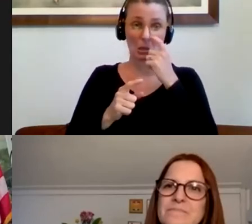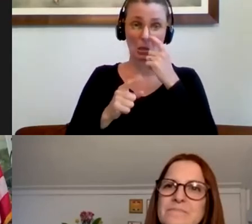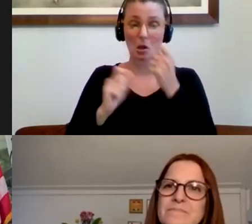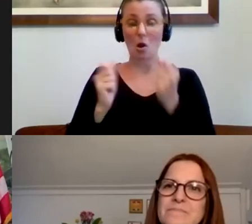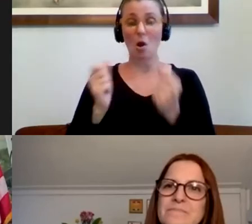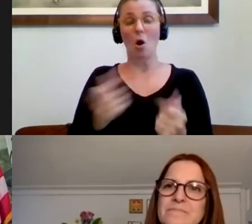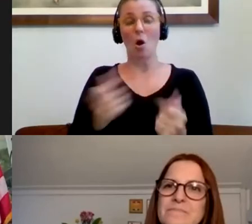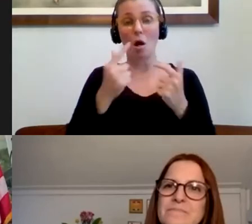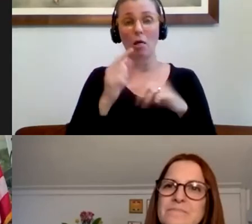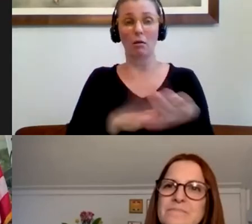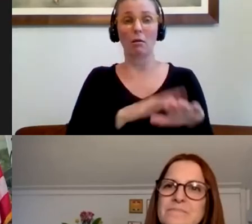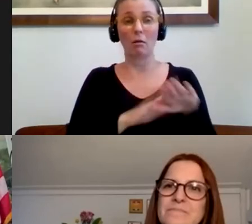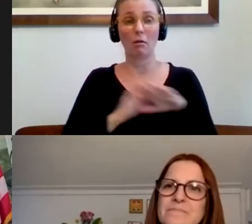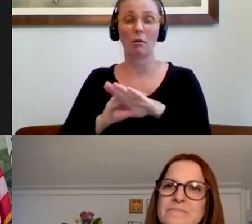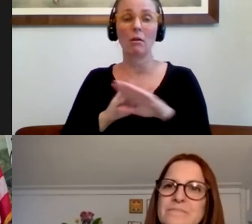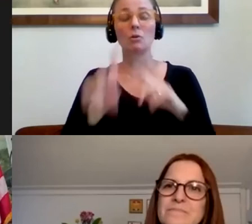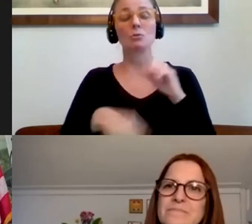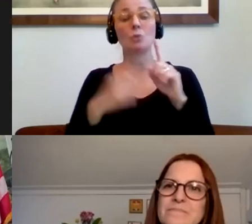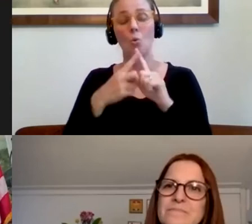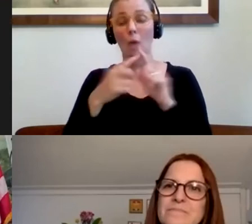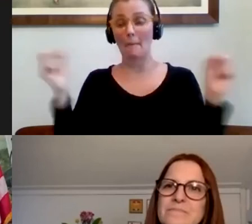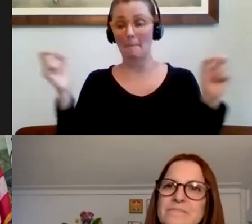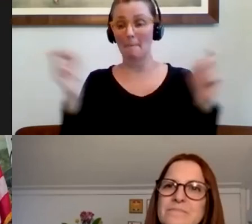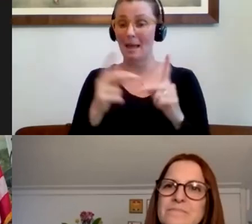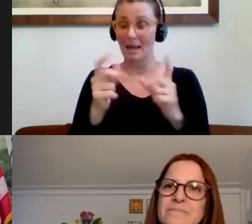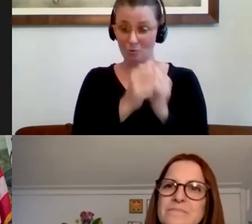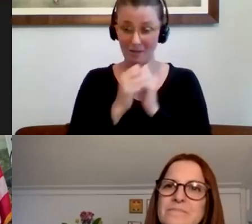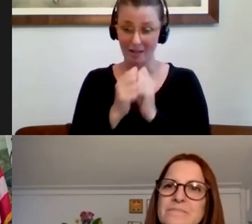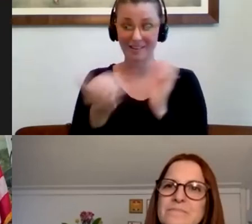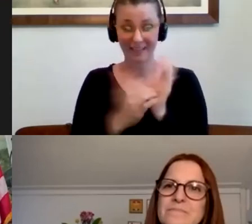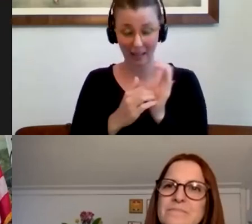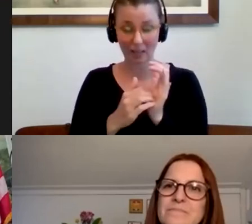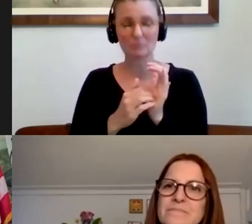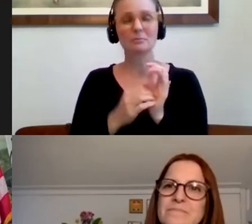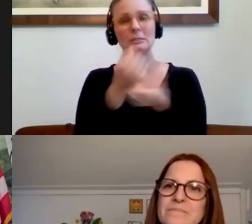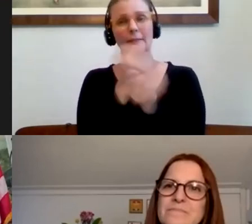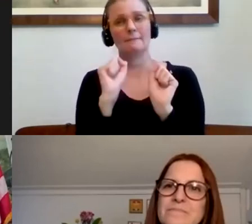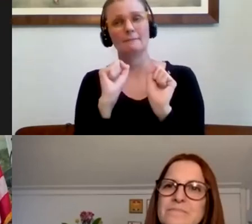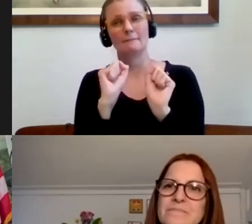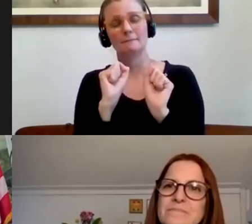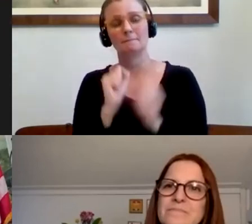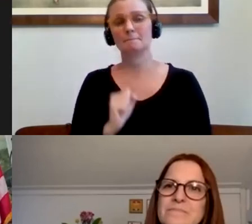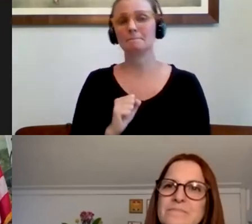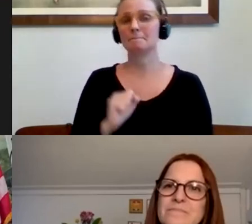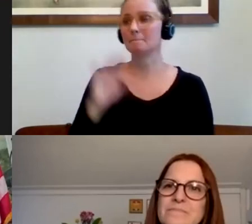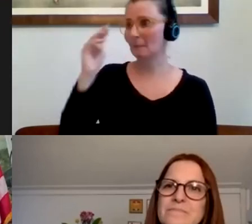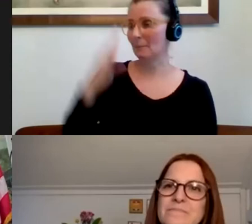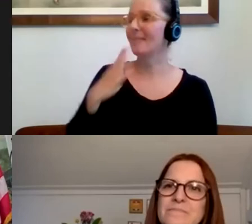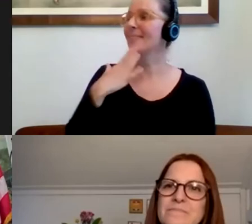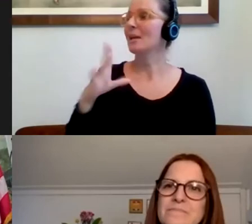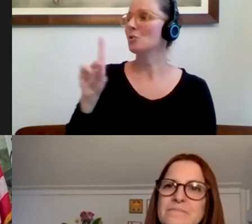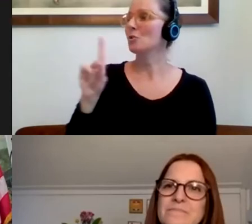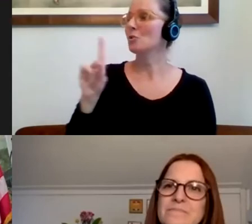to move us forward. So whenever we are all back together again, we're able to do it in a safe way. Thanks, Doug. Uh, this next